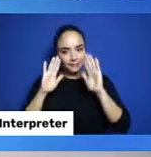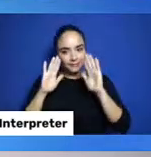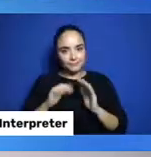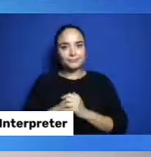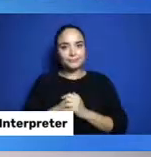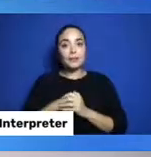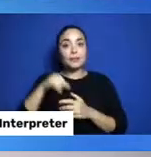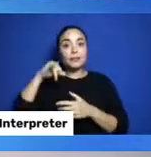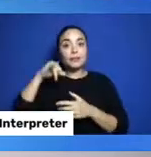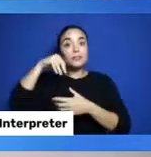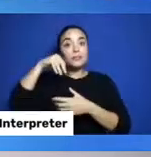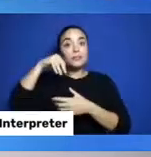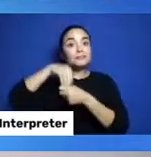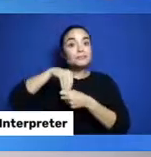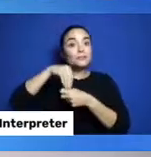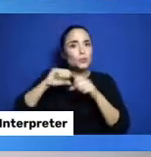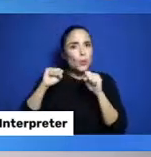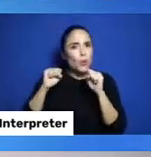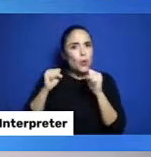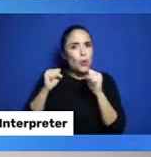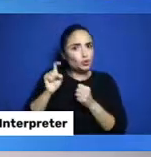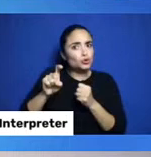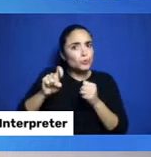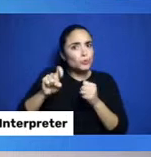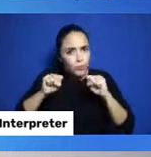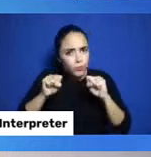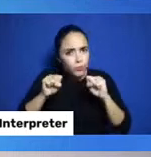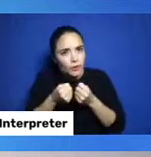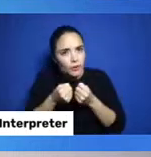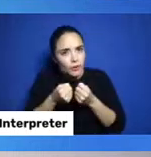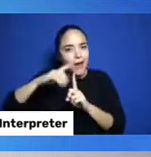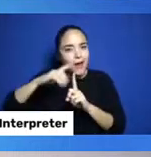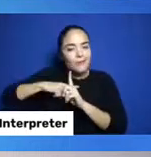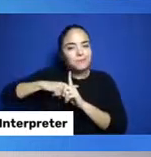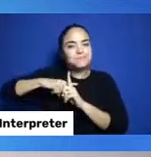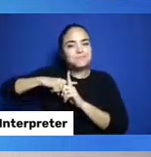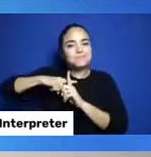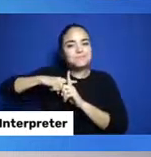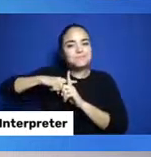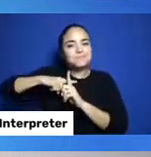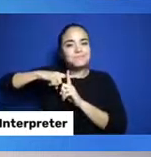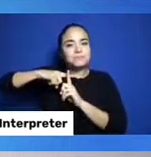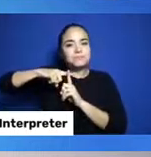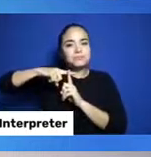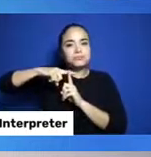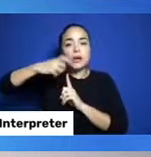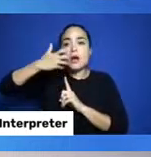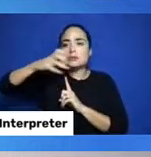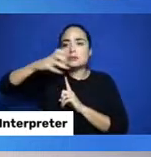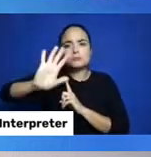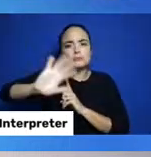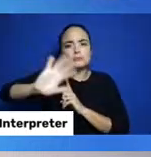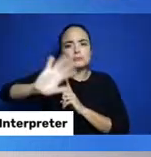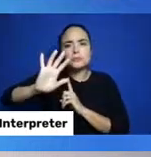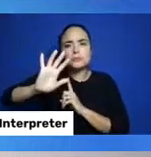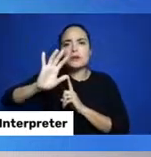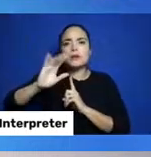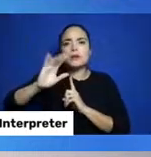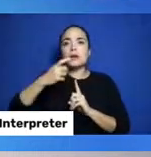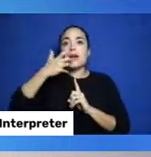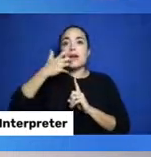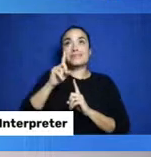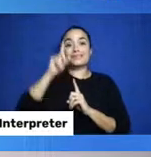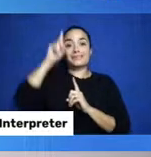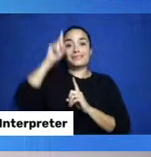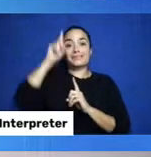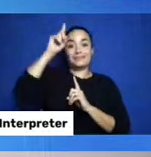outside cold air. It's a little warmer. But, it's not hot air. The hot air is above the teepee. I